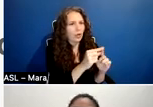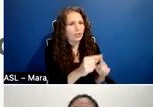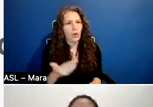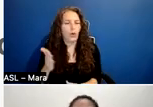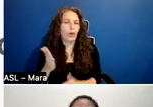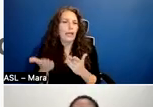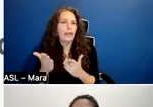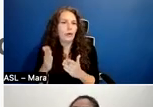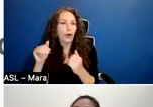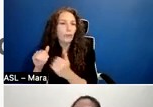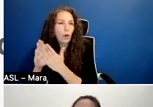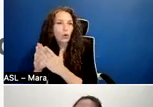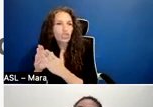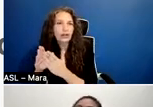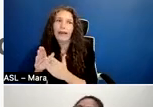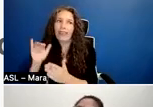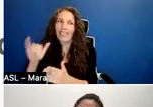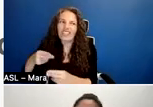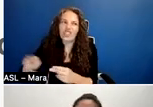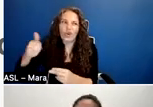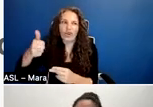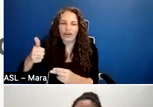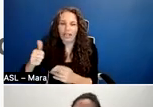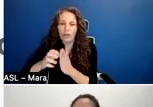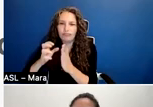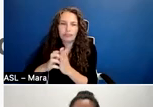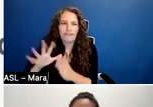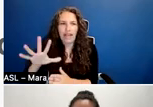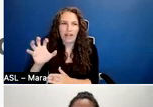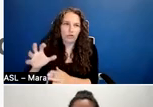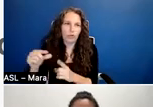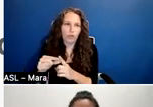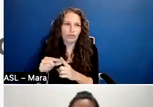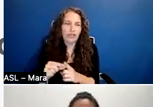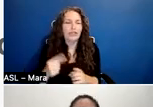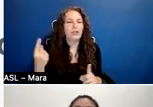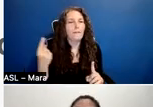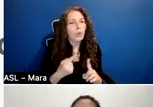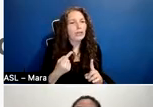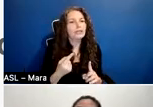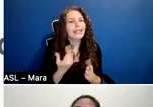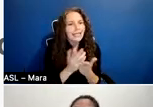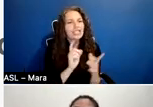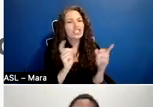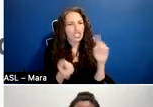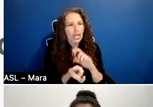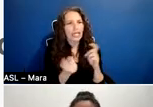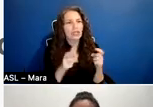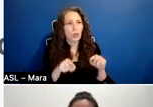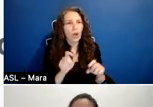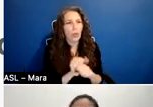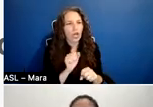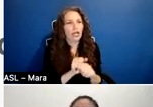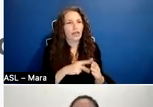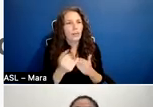words. So there are things that will inevitably change as you continue to work on the project, but if you want to start applying